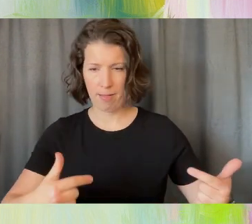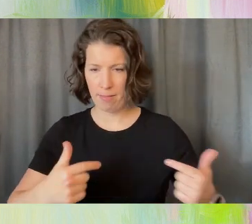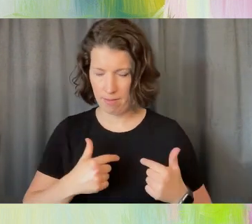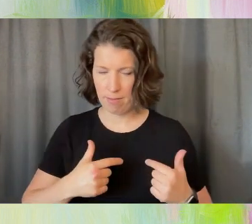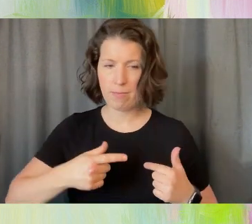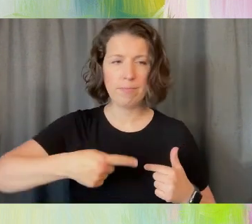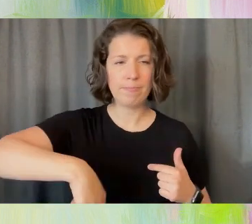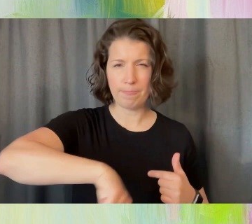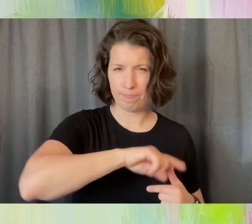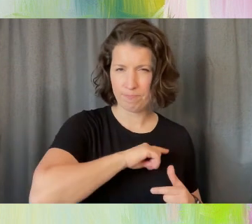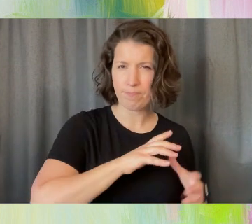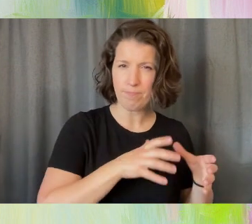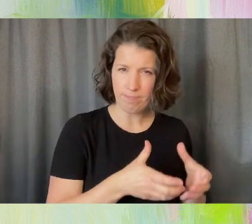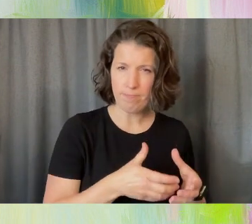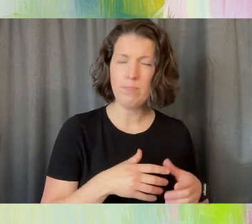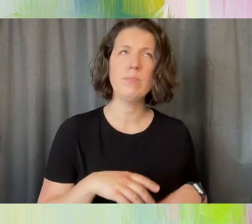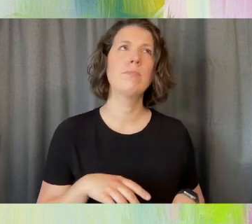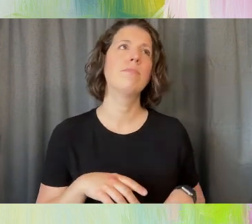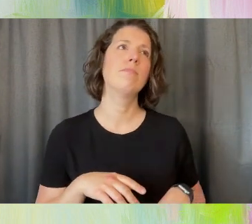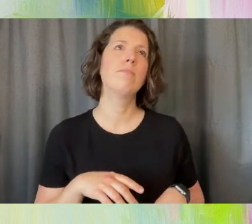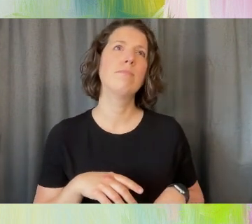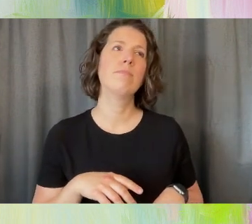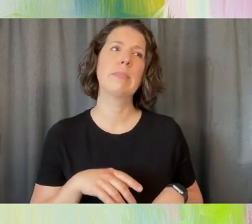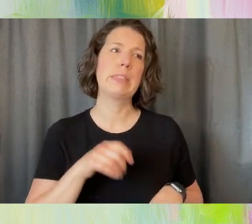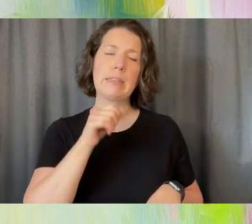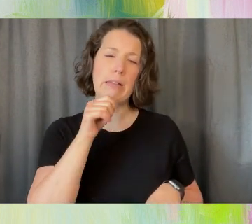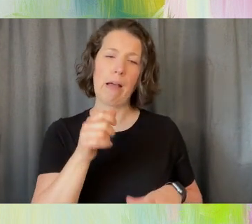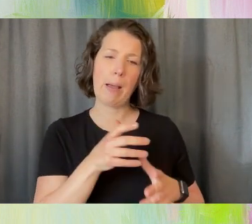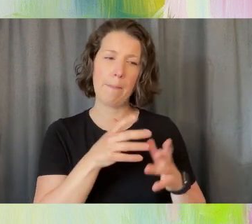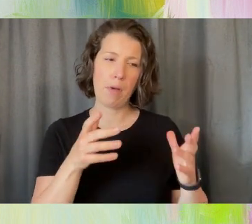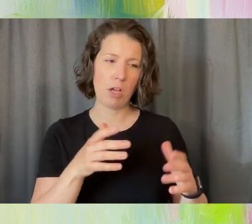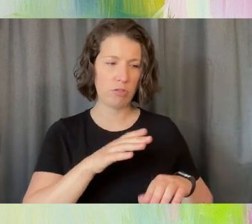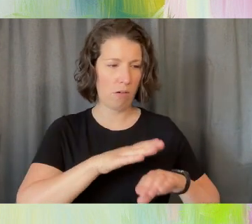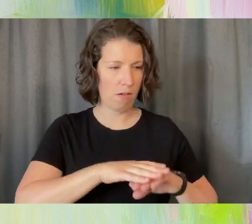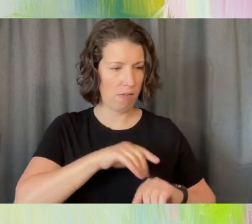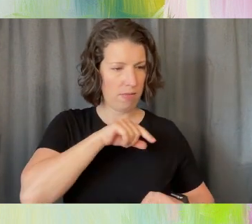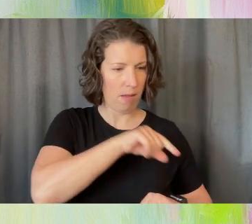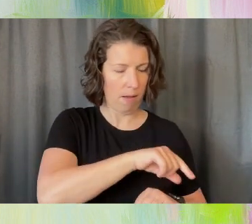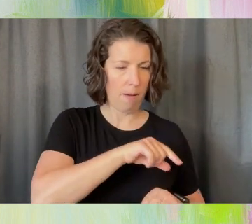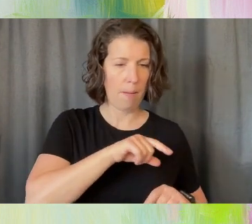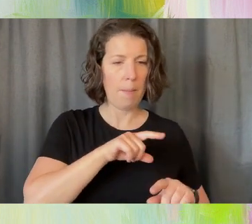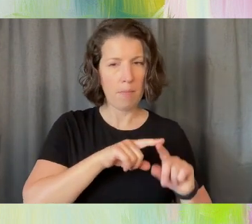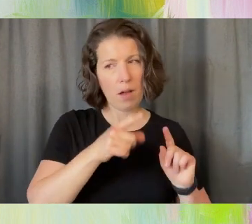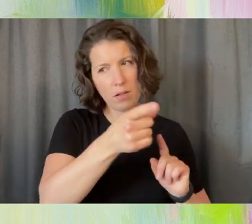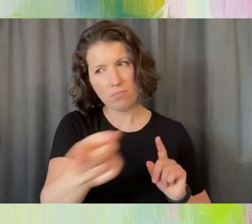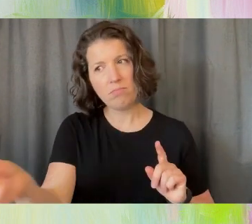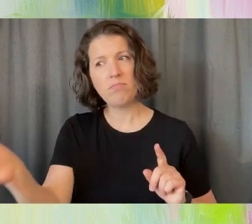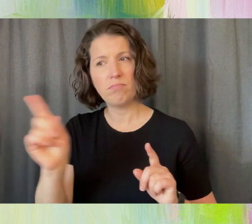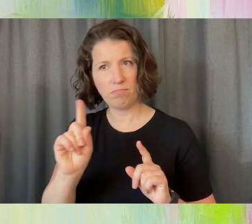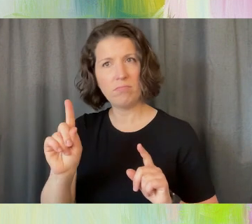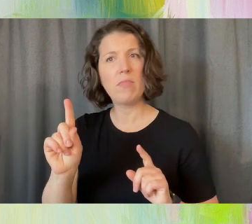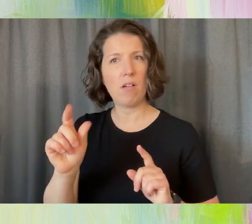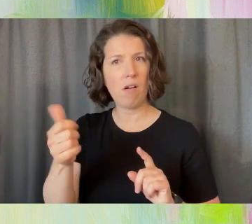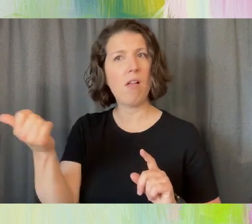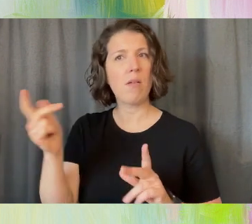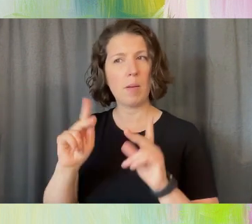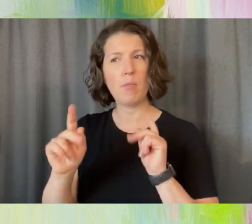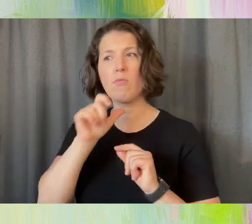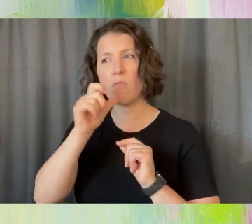is it's on them. You know, it's more on everybody else who are not really understanding the community in that sense.